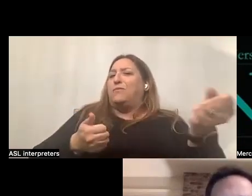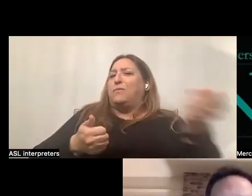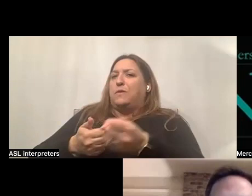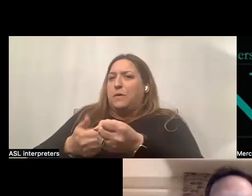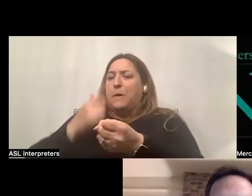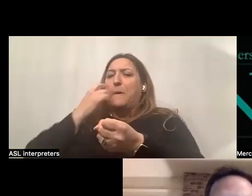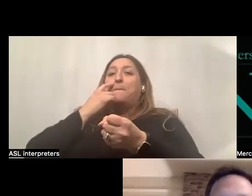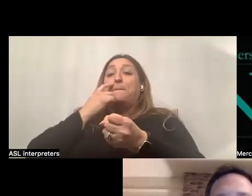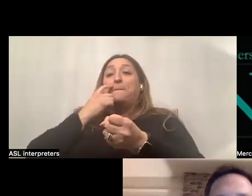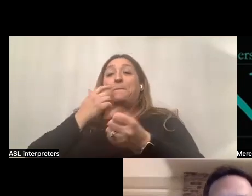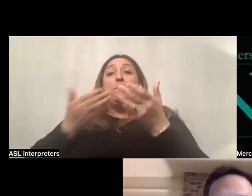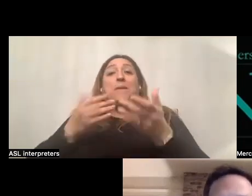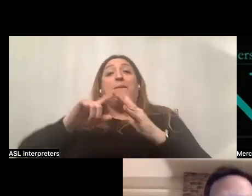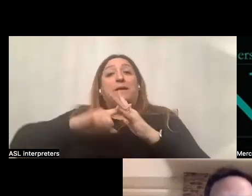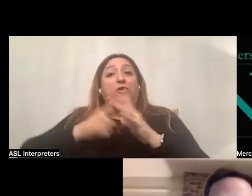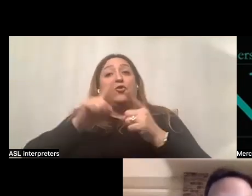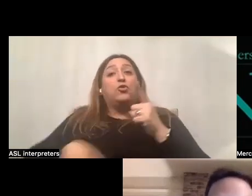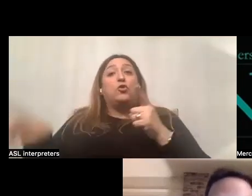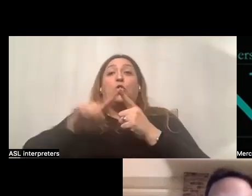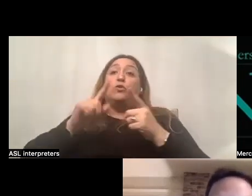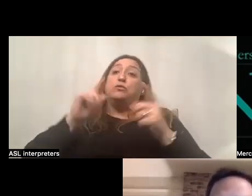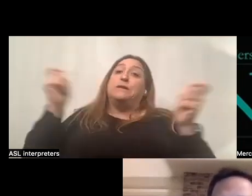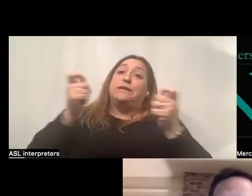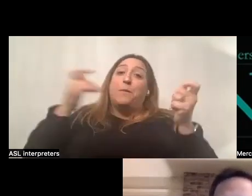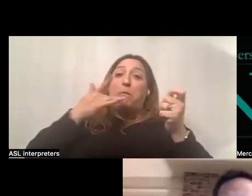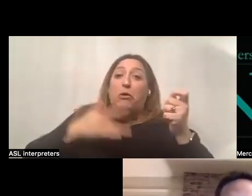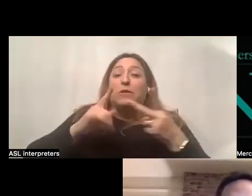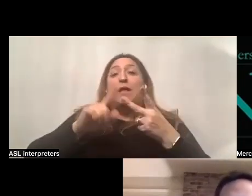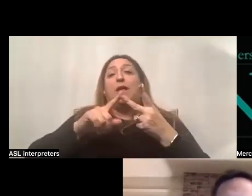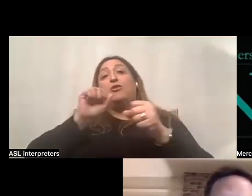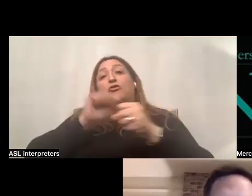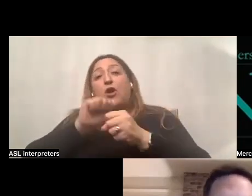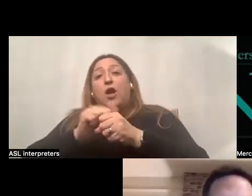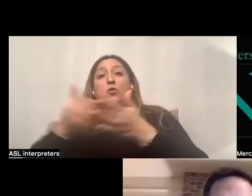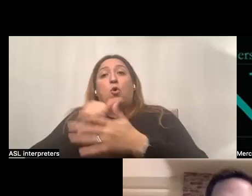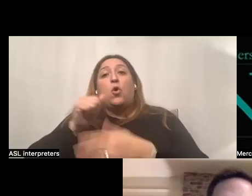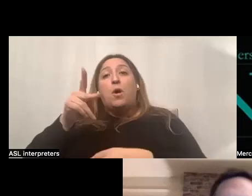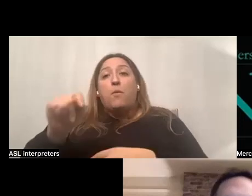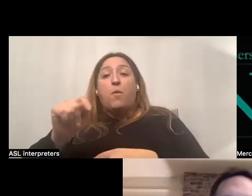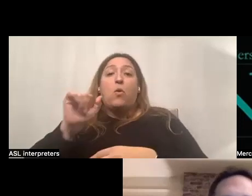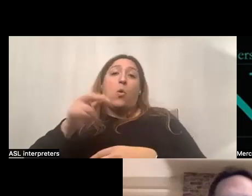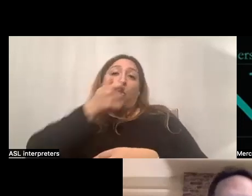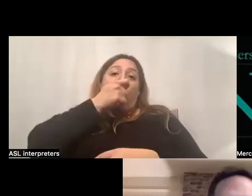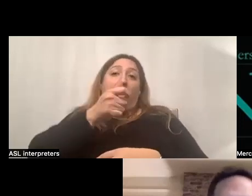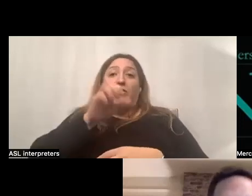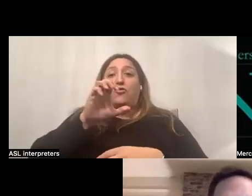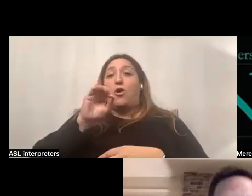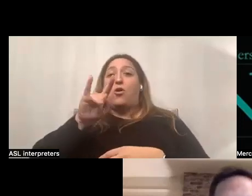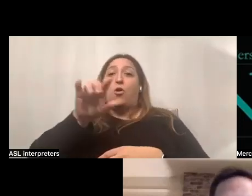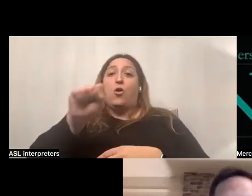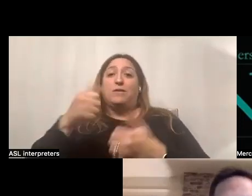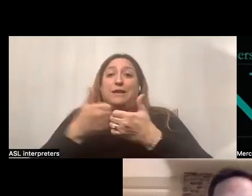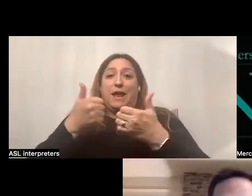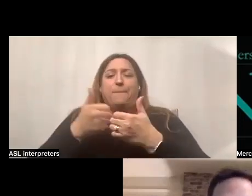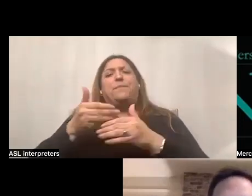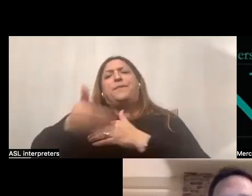be having the initial circle to celebrate a birthday, maybe a job, maybe a new apartment, or maybe to watch a Colts game. Um, the next step is the thing